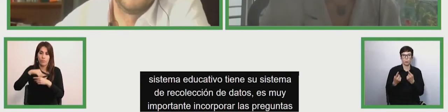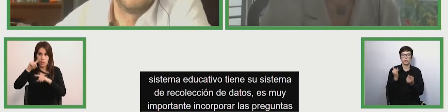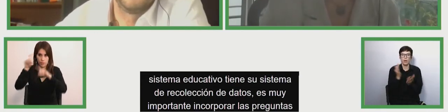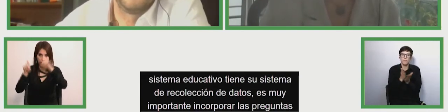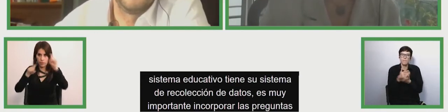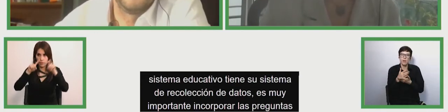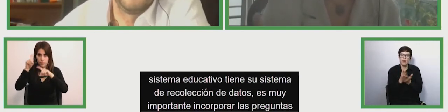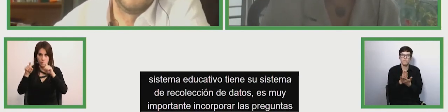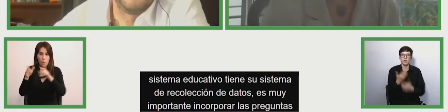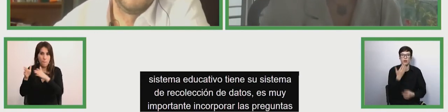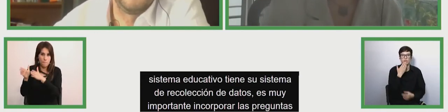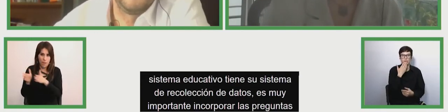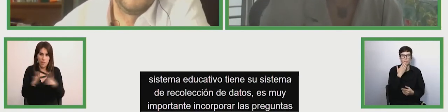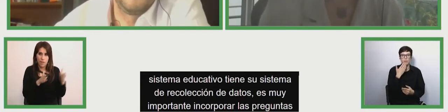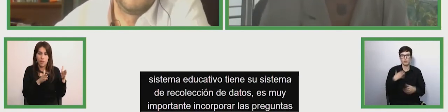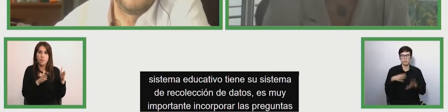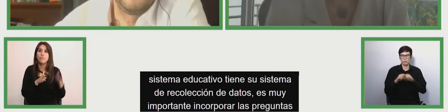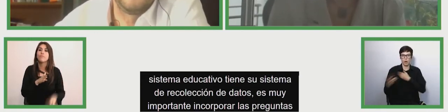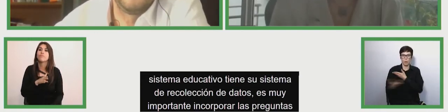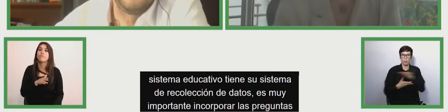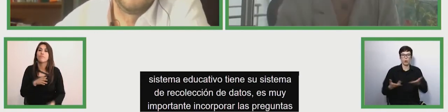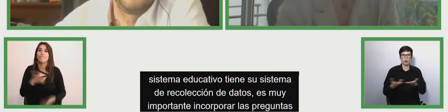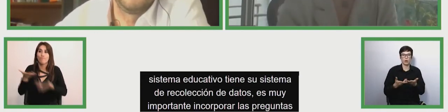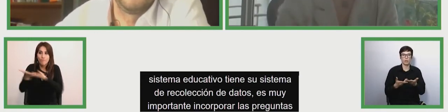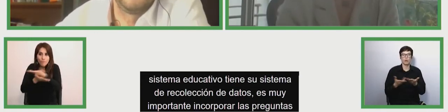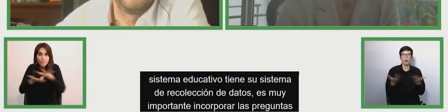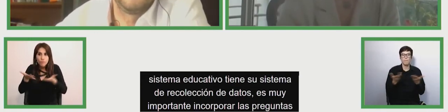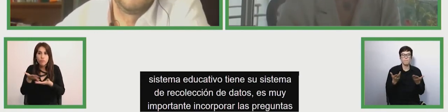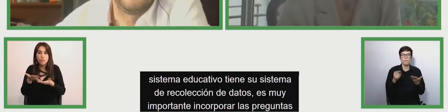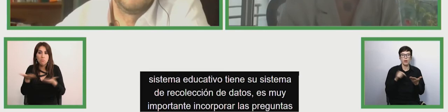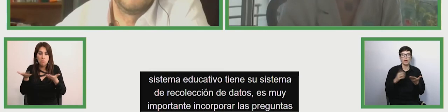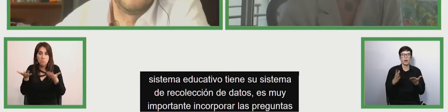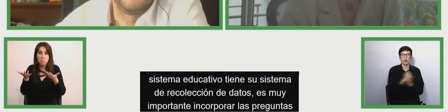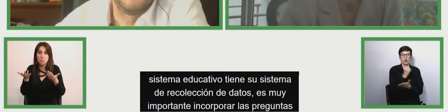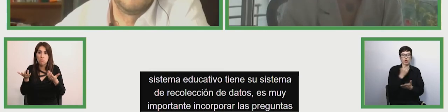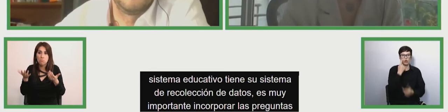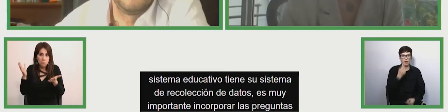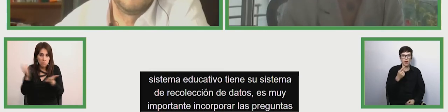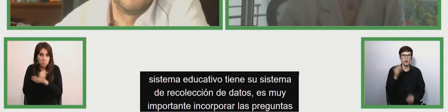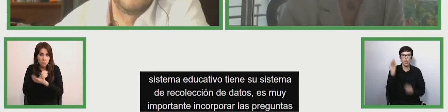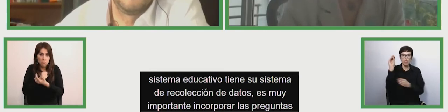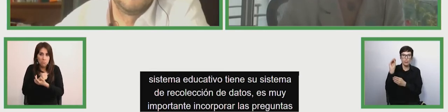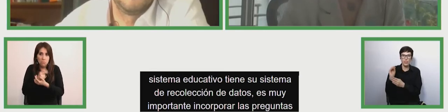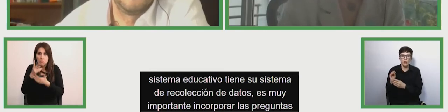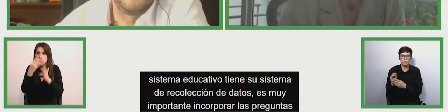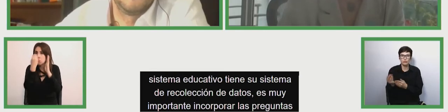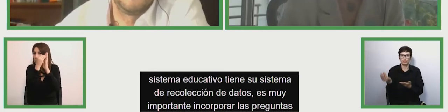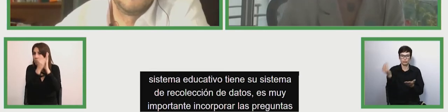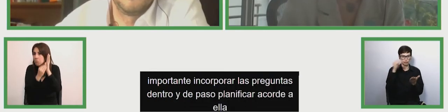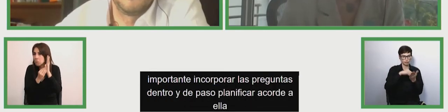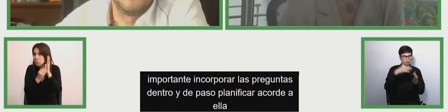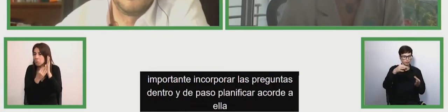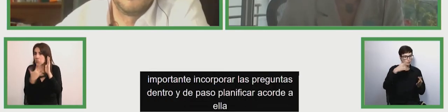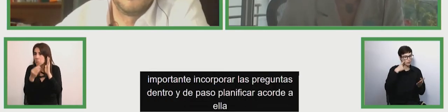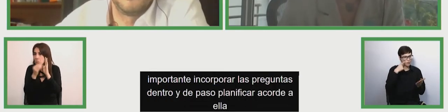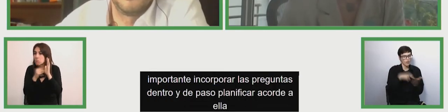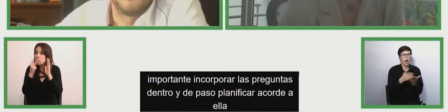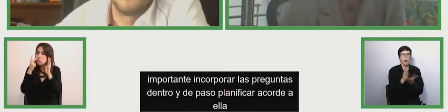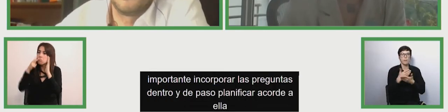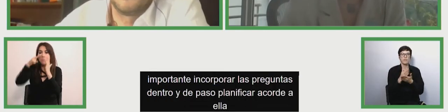plan according to um um according to this um data recovery